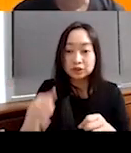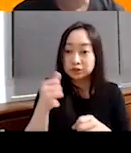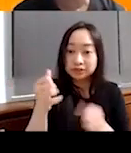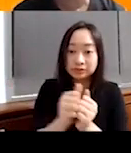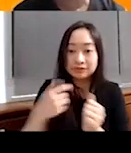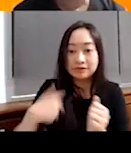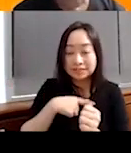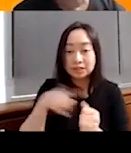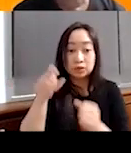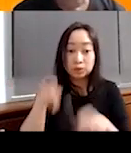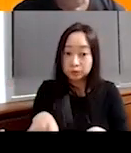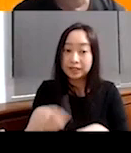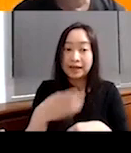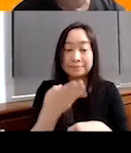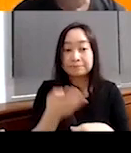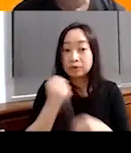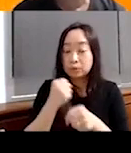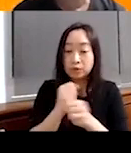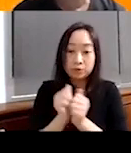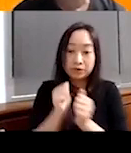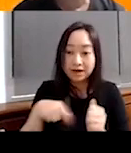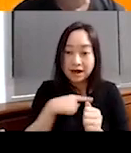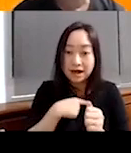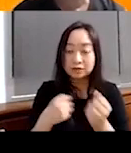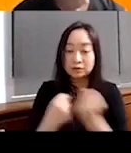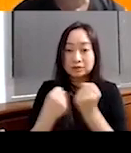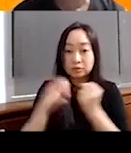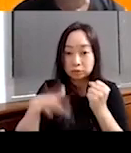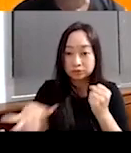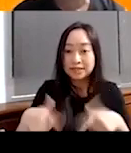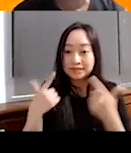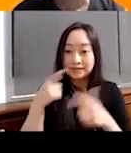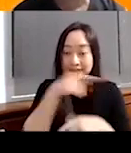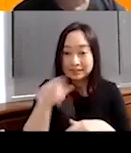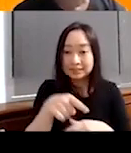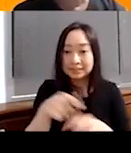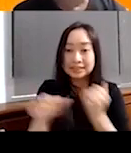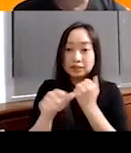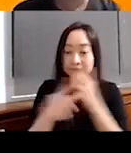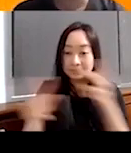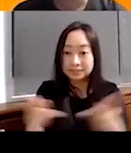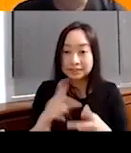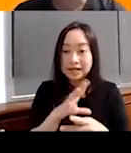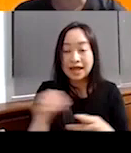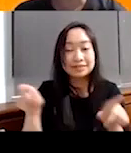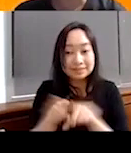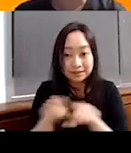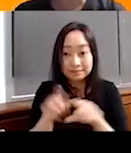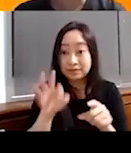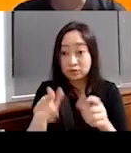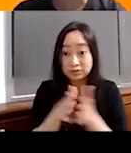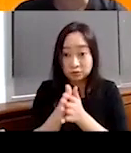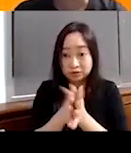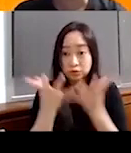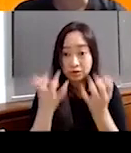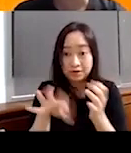us and you can, uh, work with us in supporting children living in these dangerous places. And same, if you are interested and